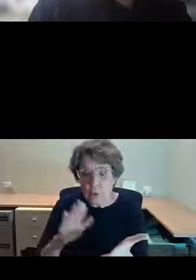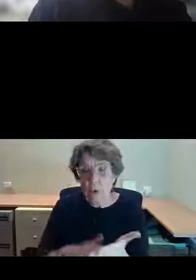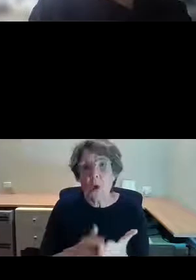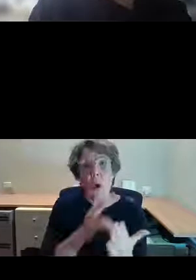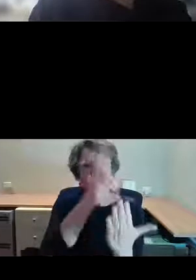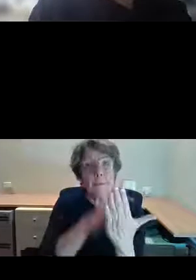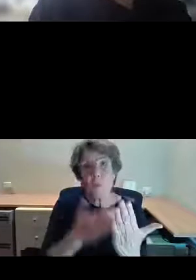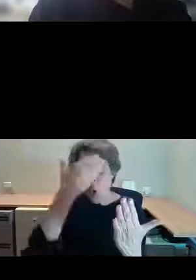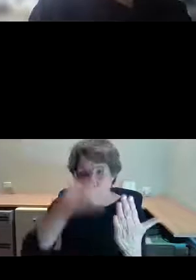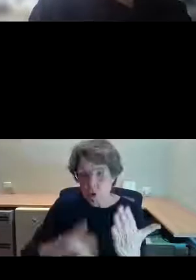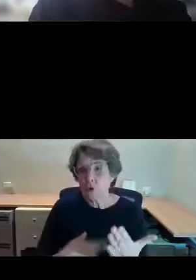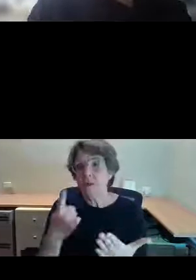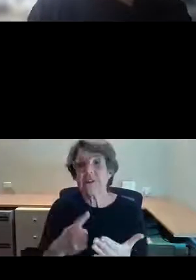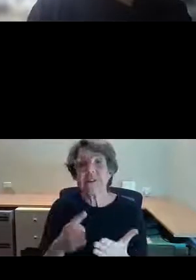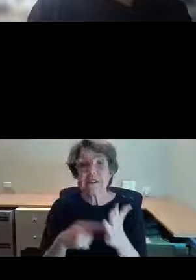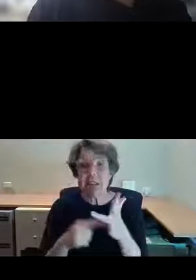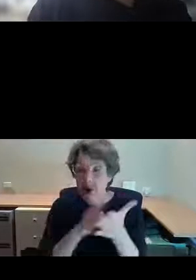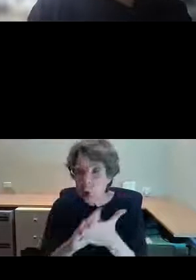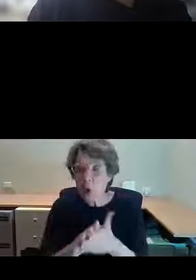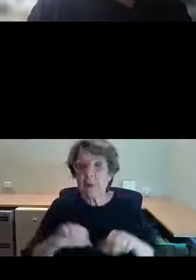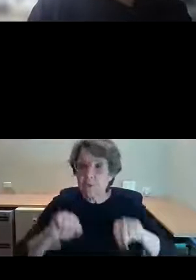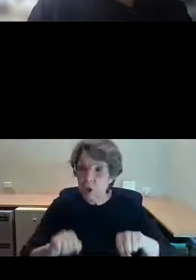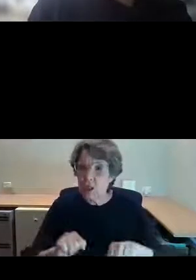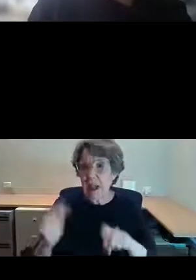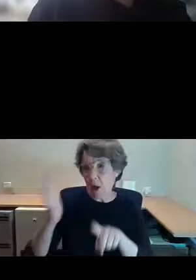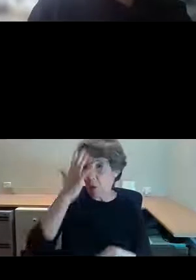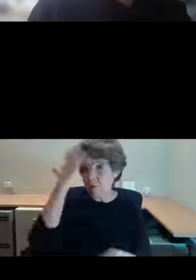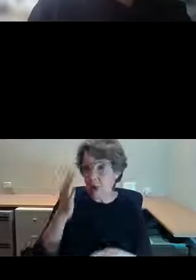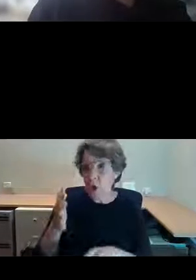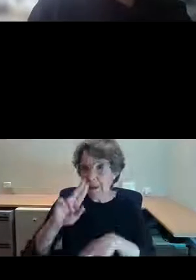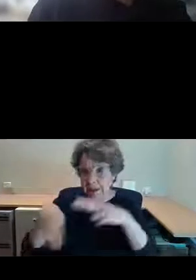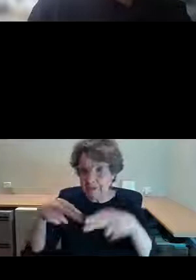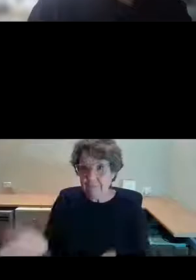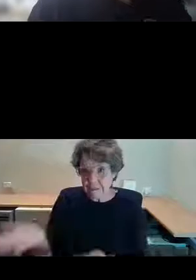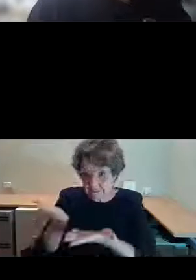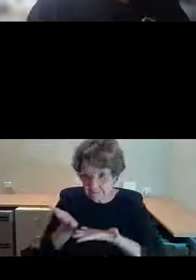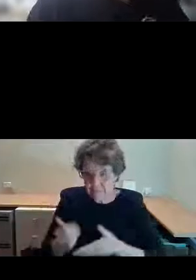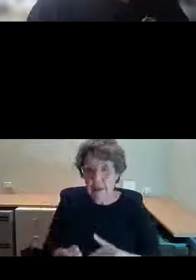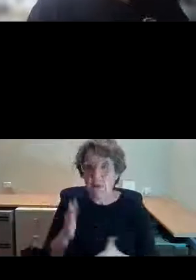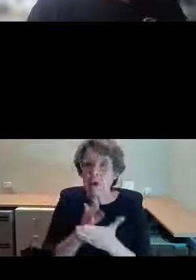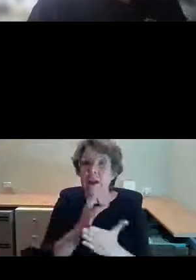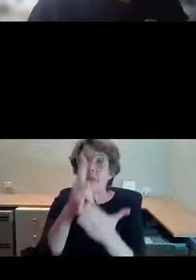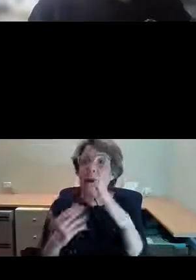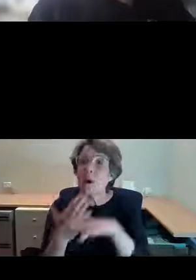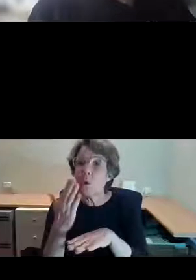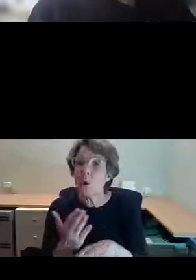and official gifts. And the artwork that we acquire today for the city